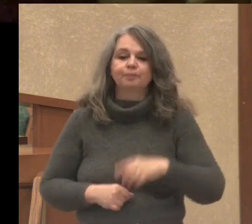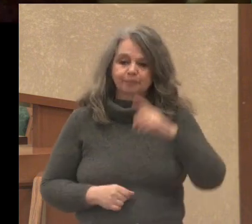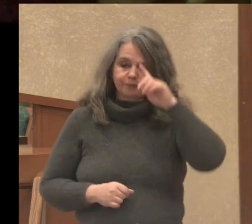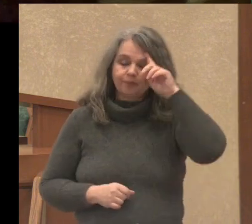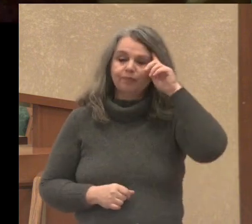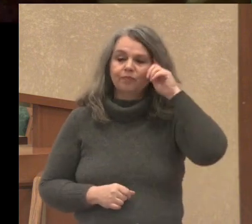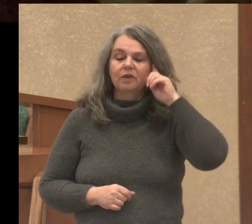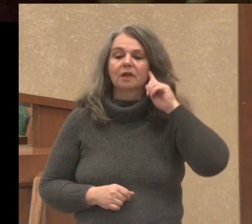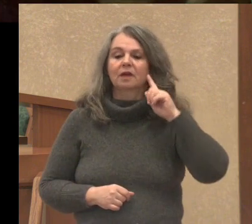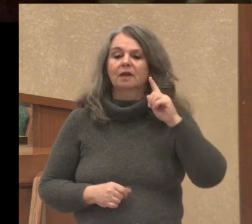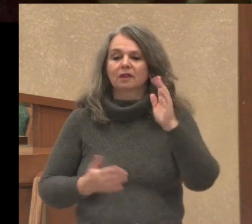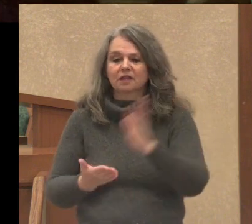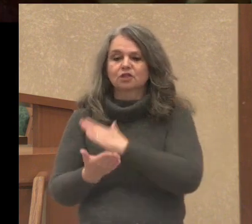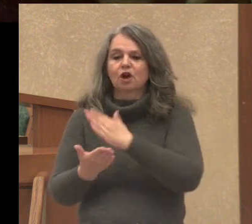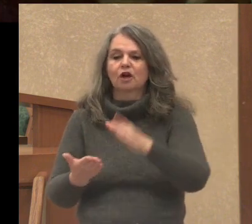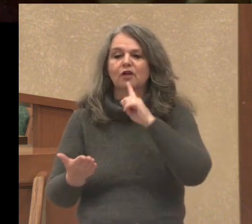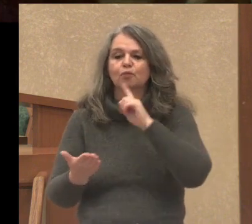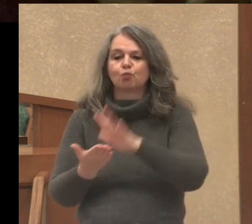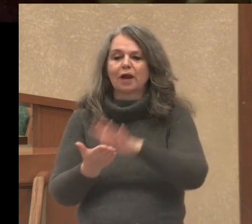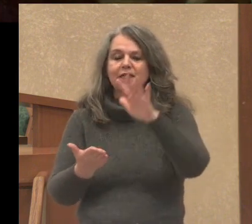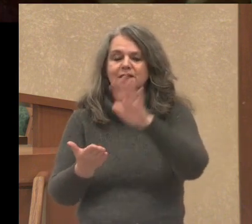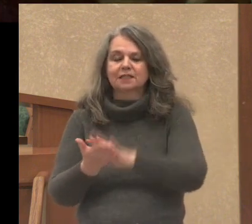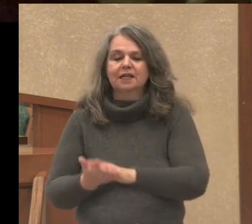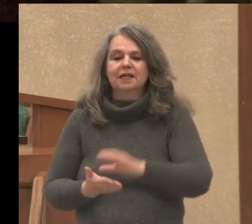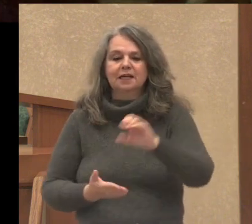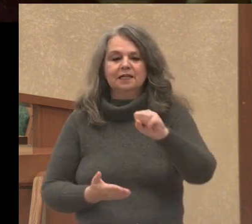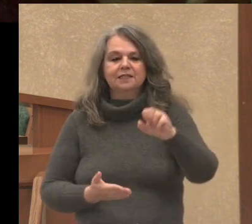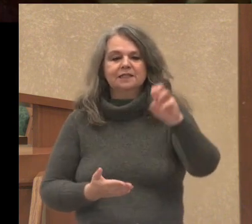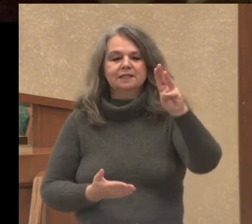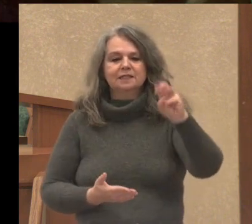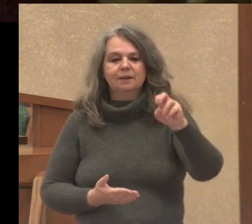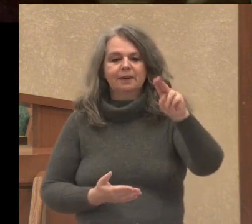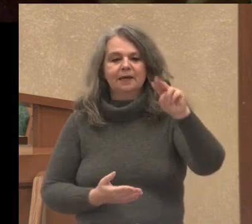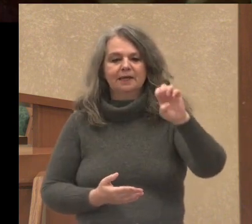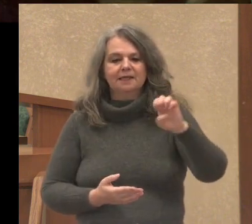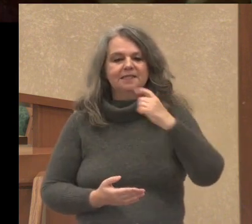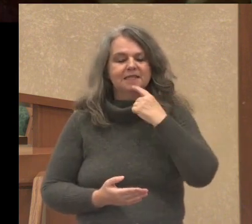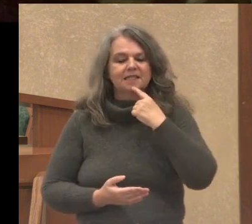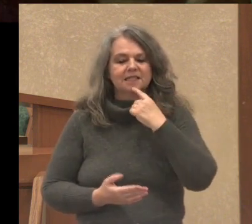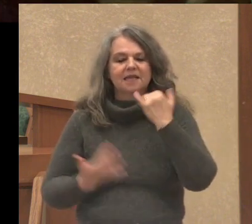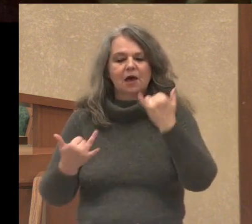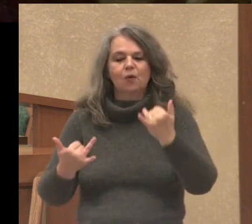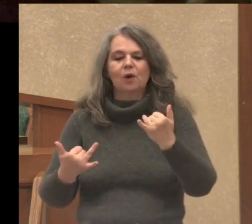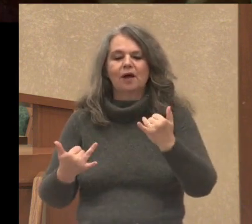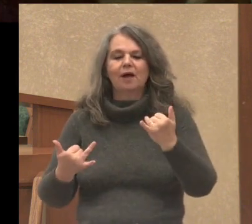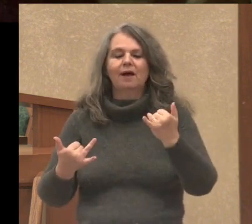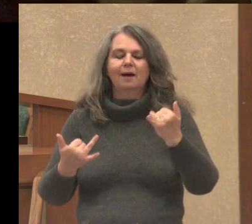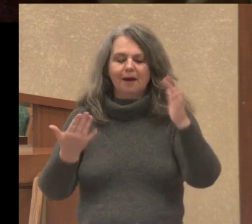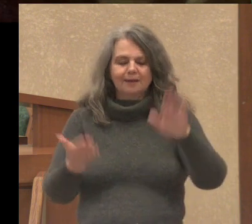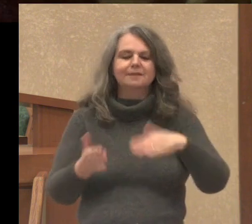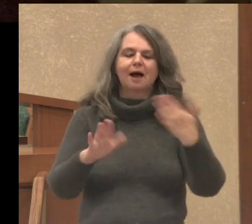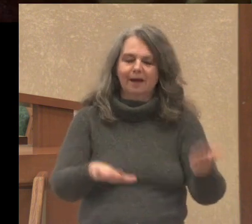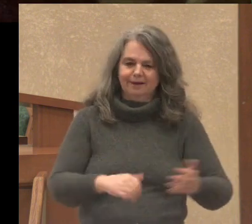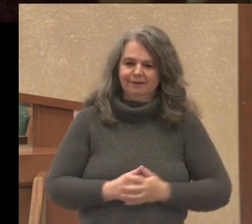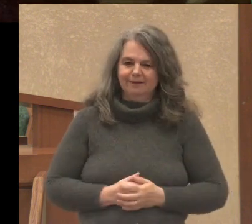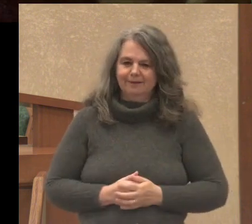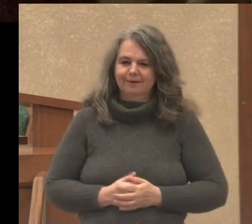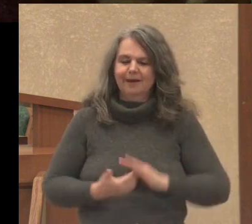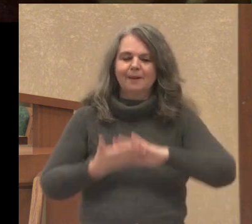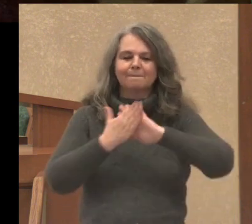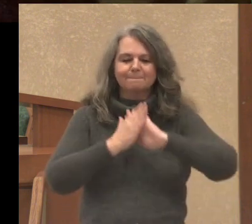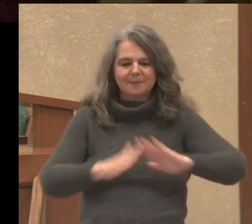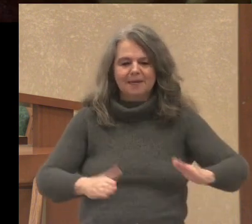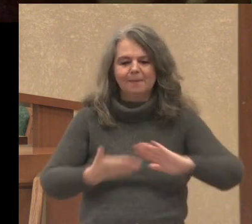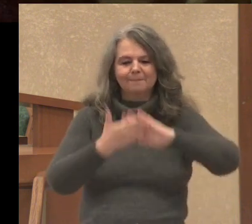In his song of praise, Simeon says that he can now depart in peace, a peace that comes from the